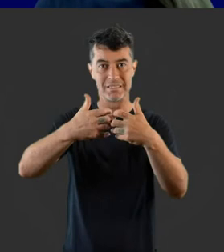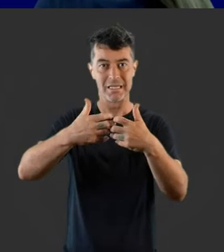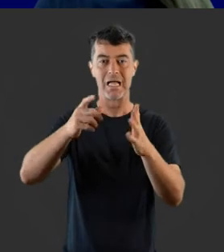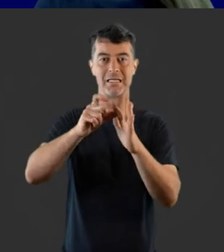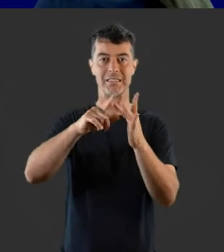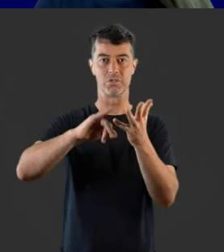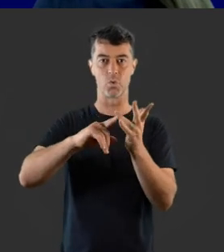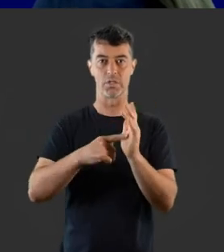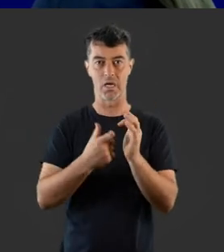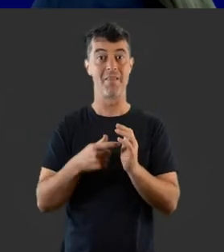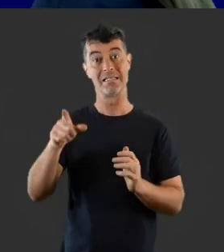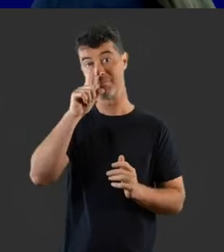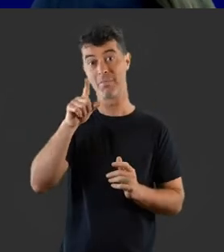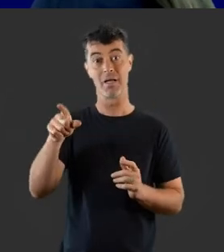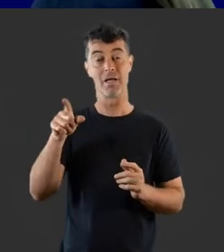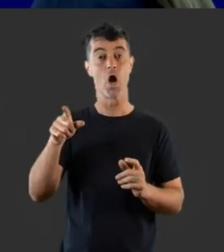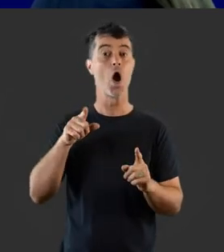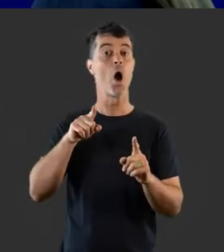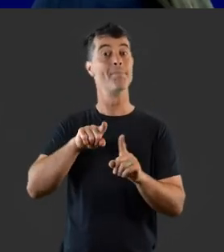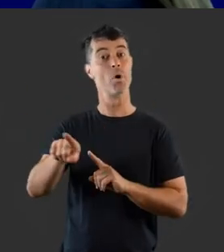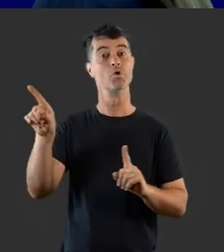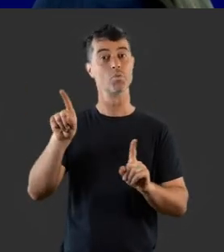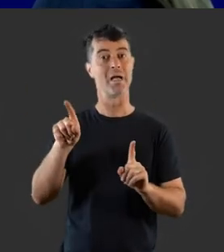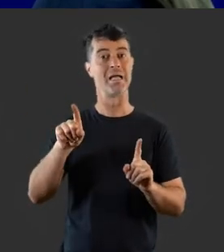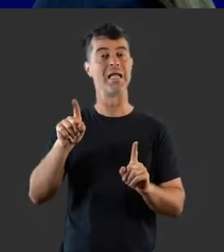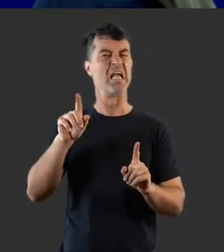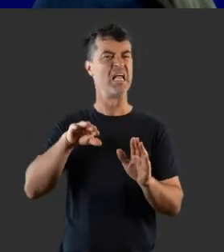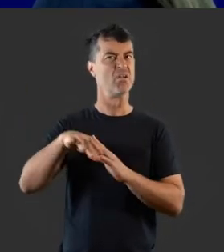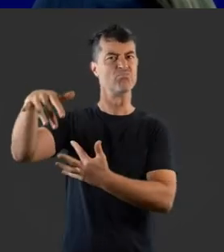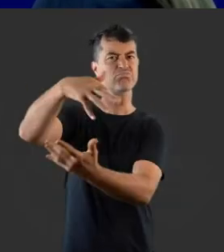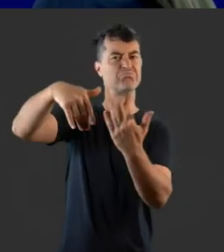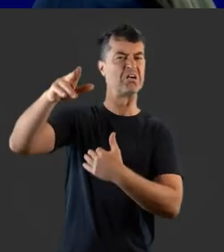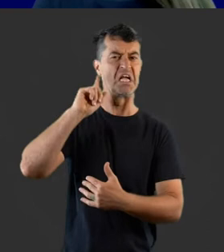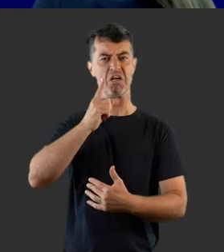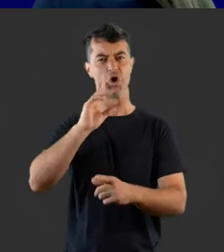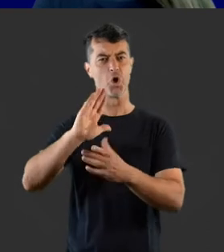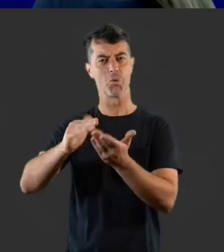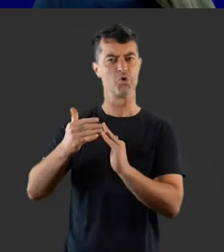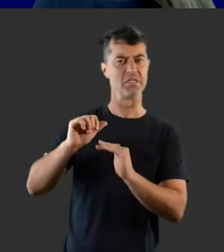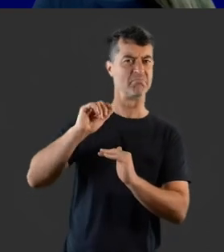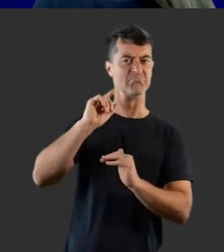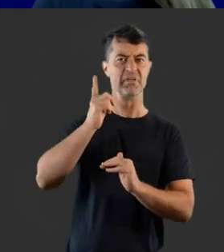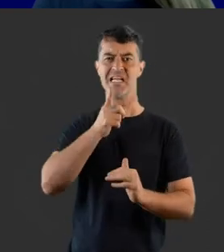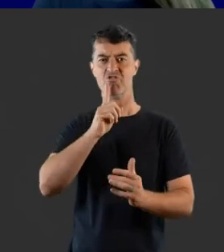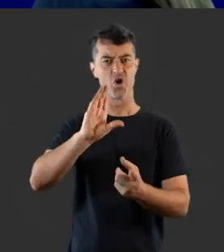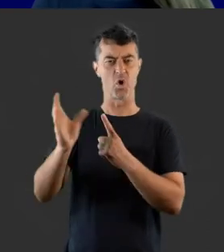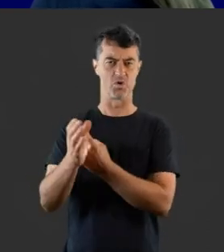disorders. These individuals operate primarily within the hearing community and culture.